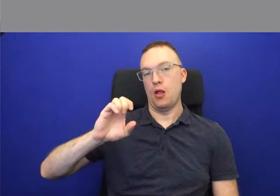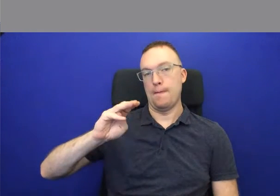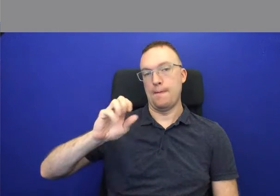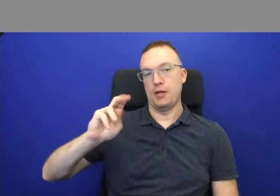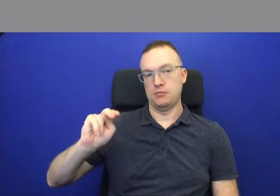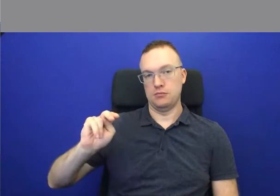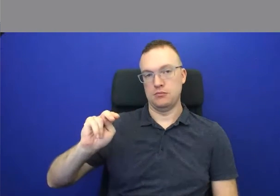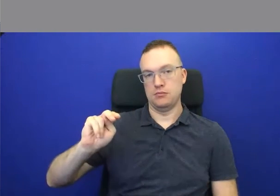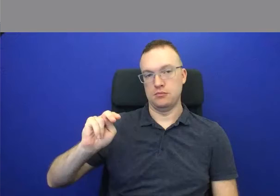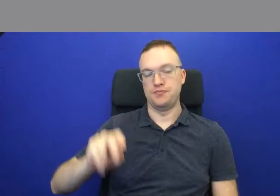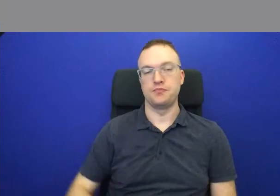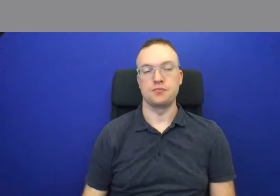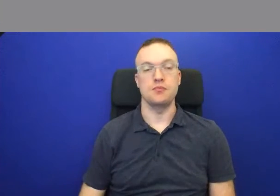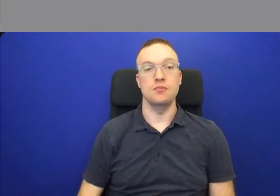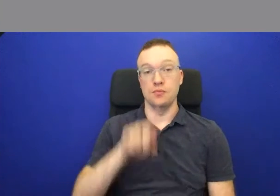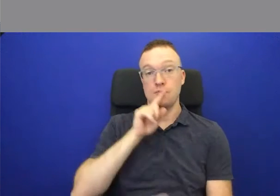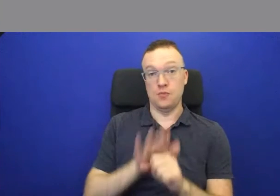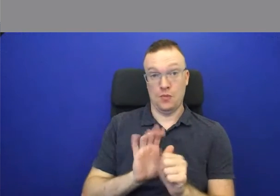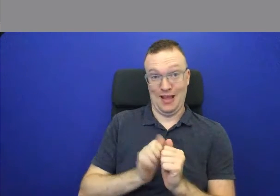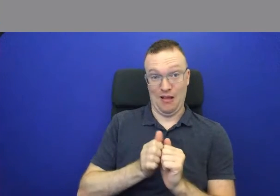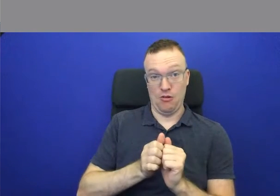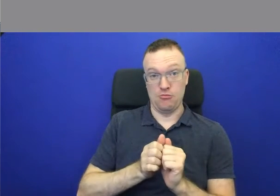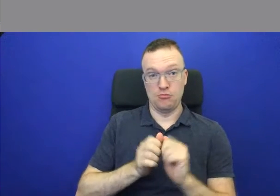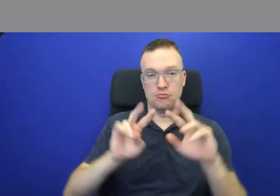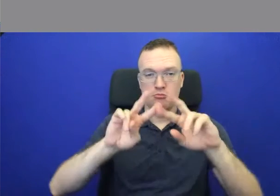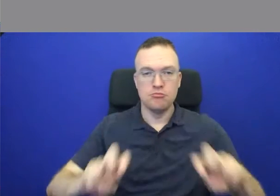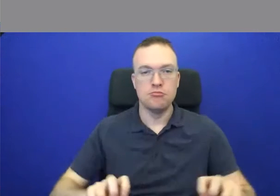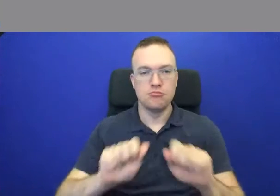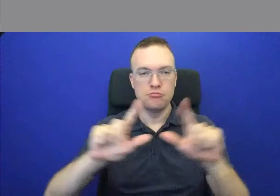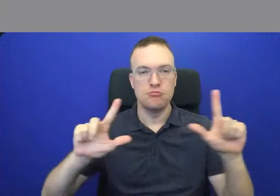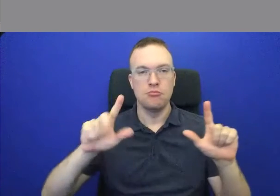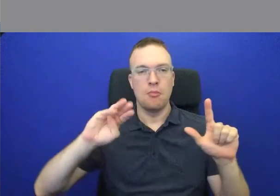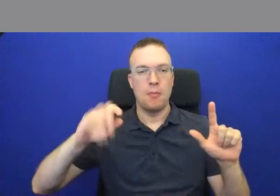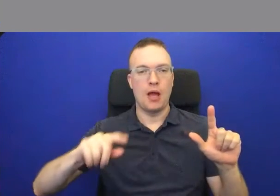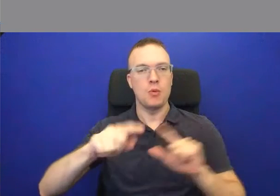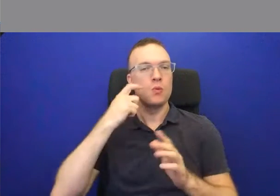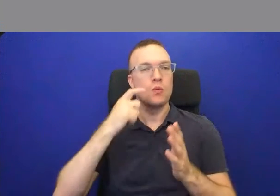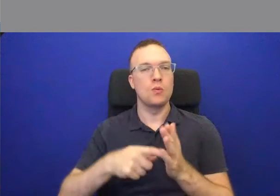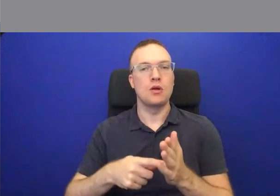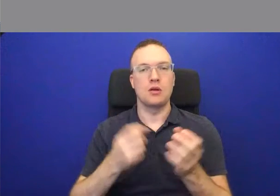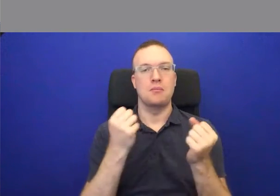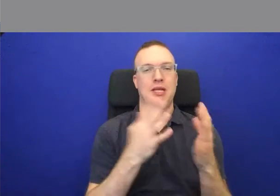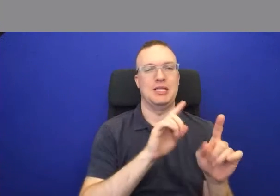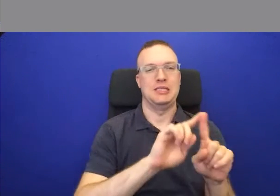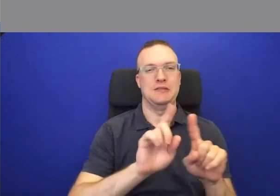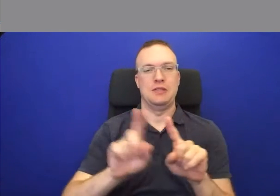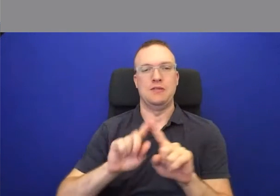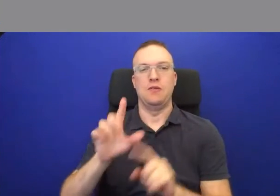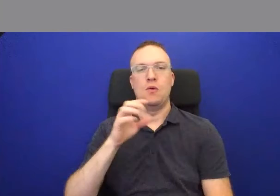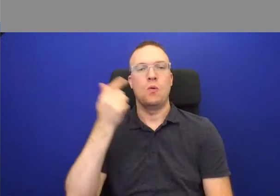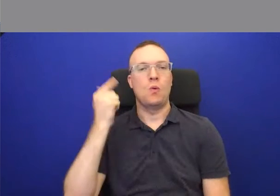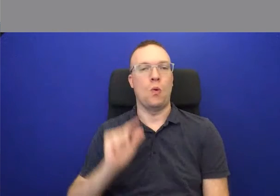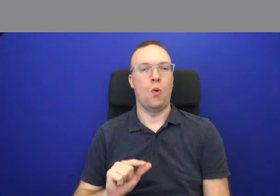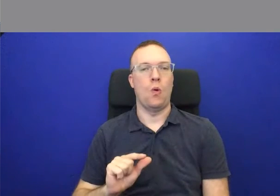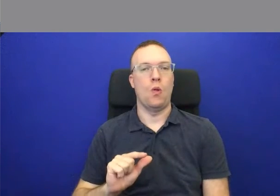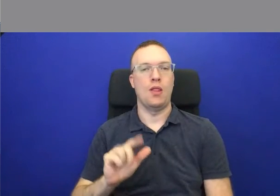We can confirm that by taking a closer look at the map. You'll notice there's a considerable amount of gold leaf on the